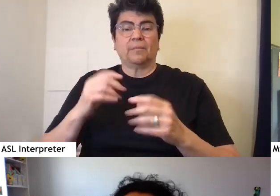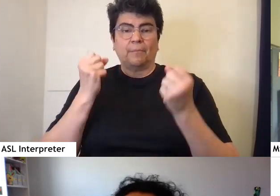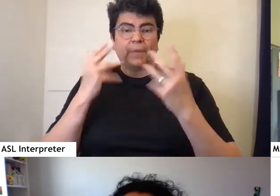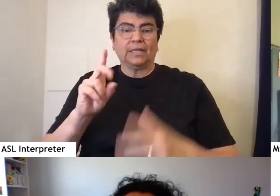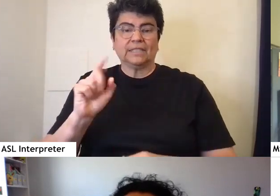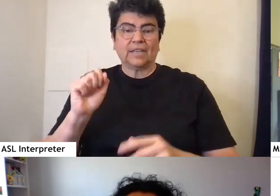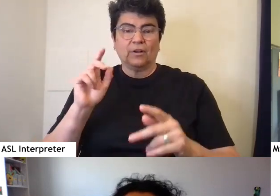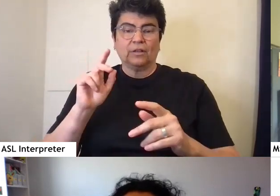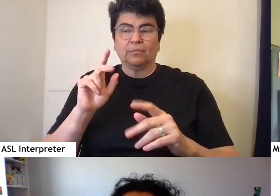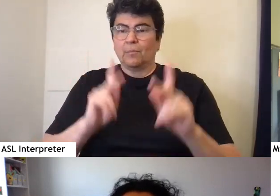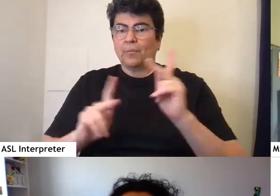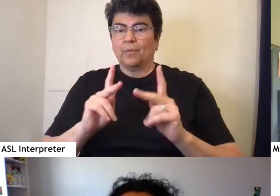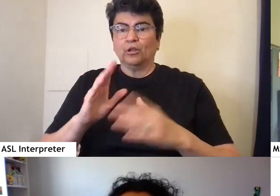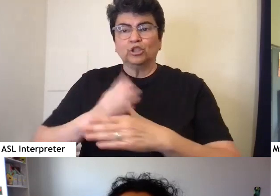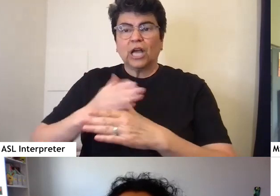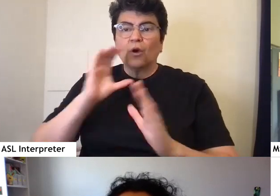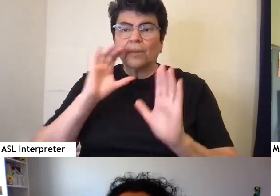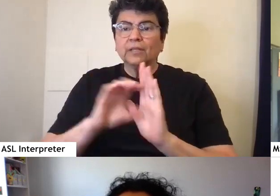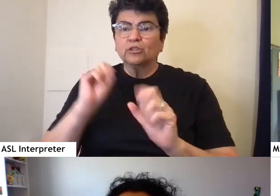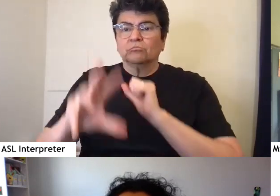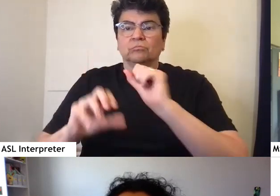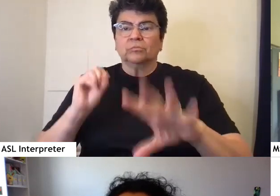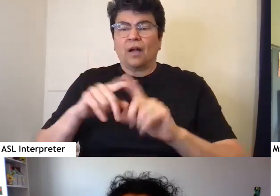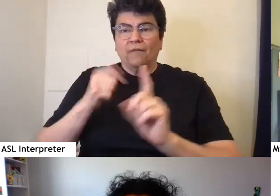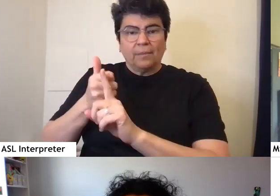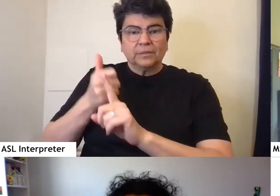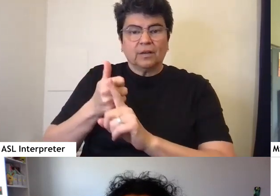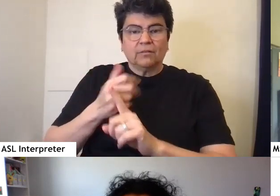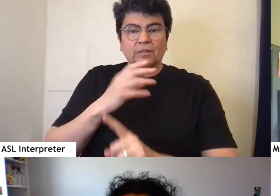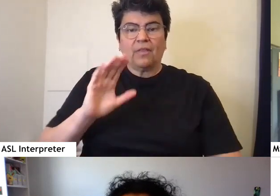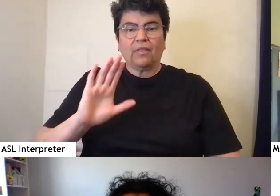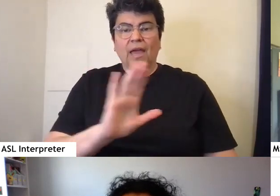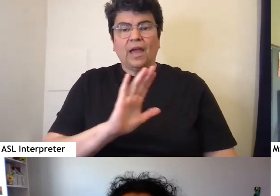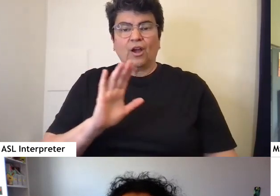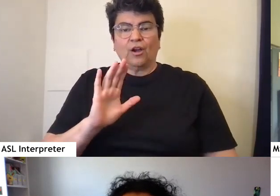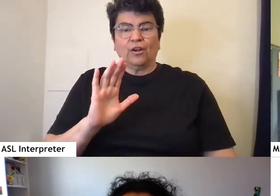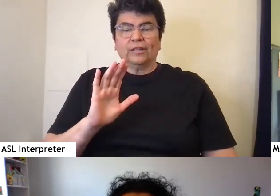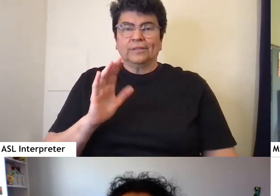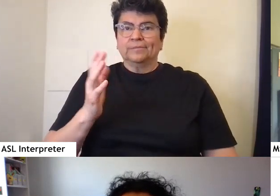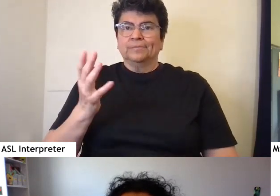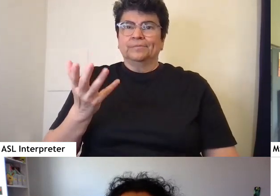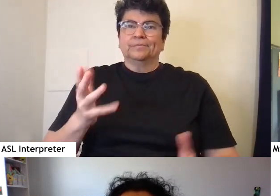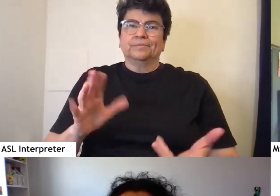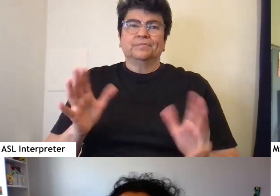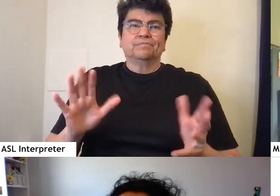sharing photos of themselves in their kind of disability